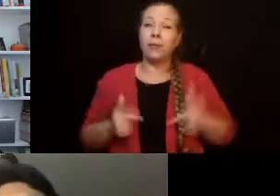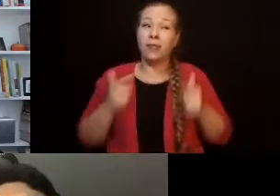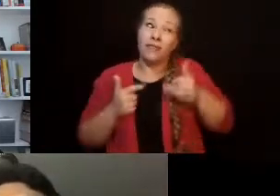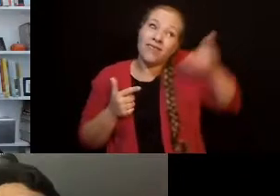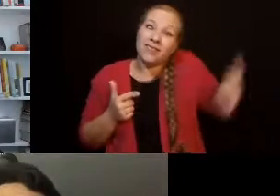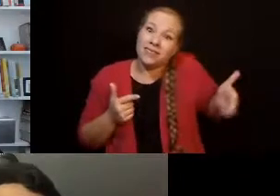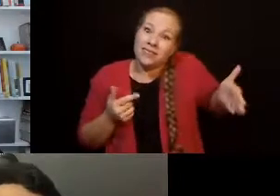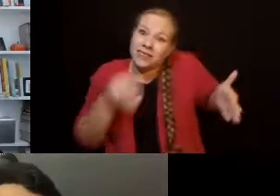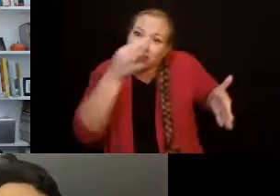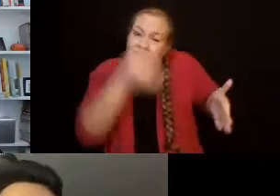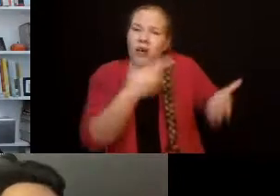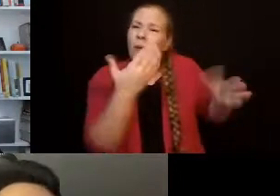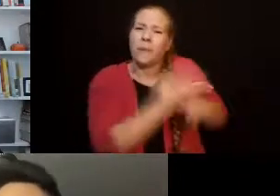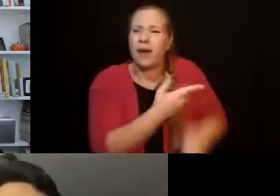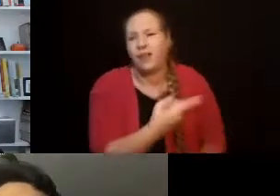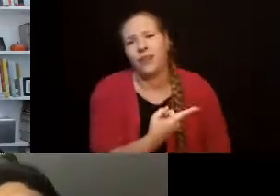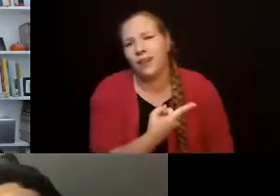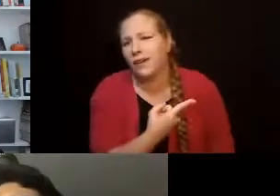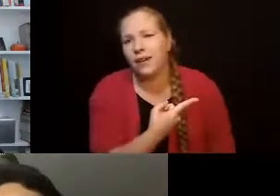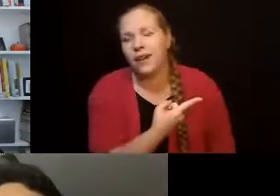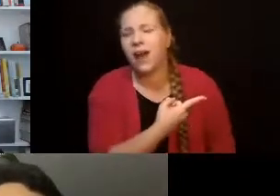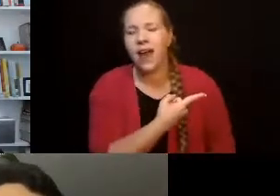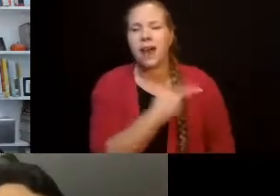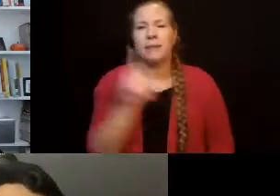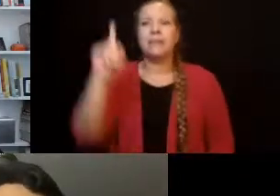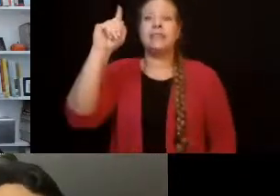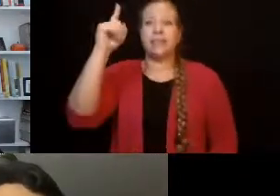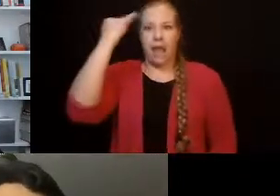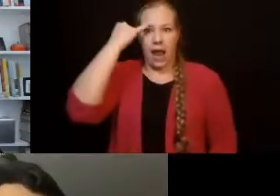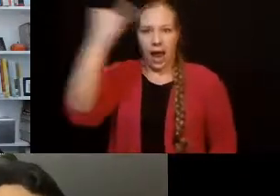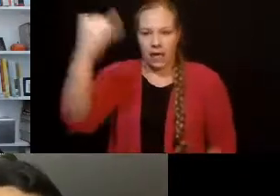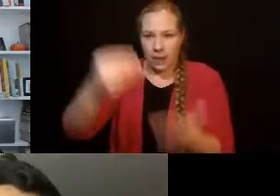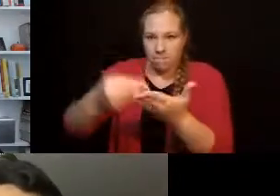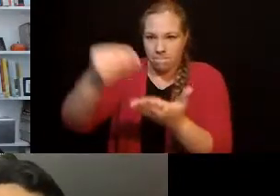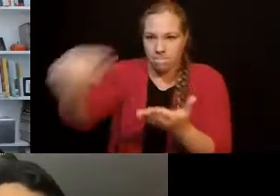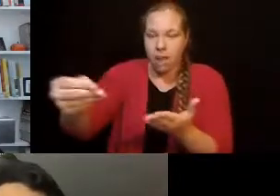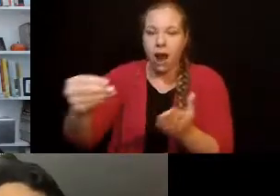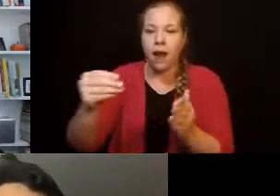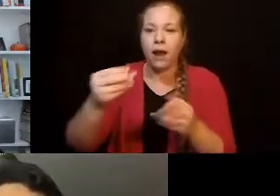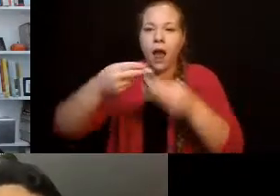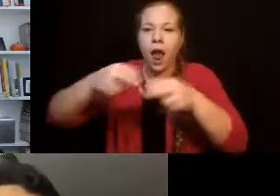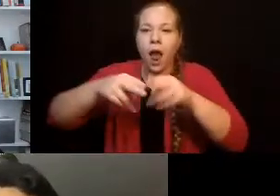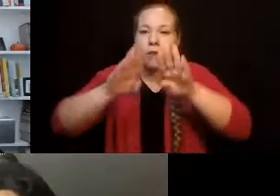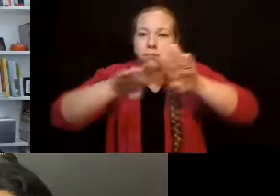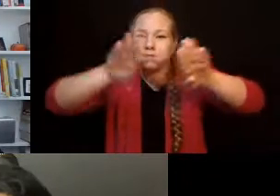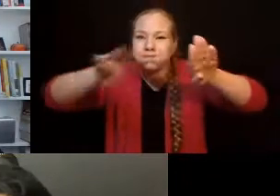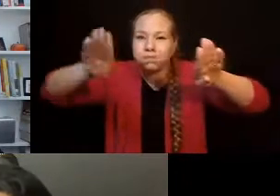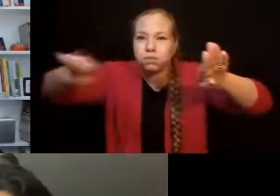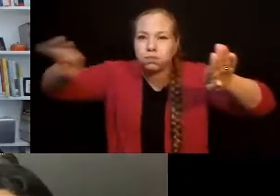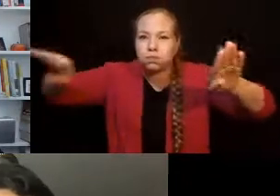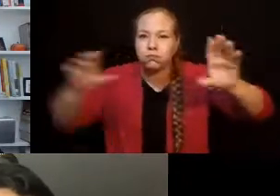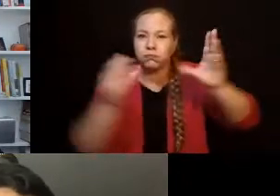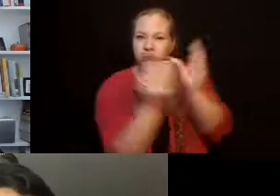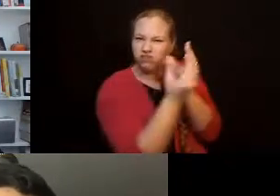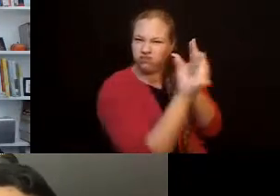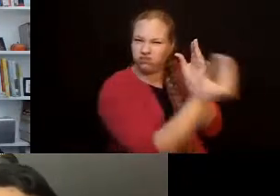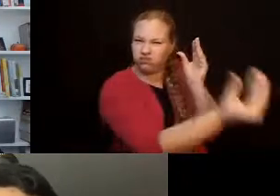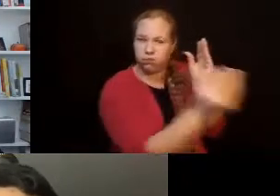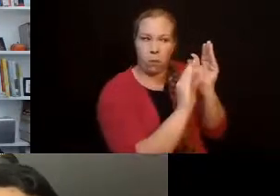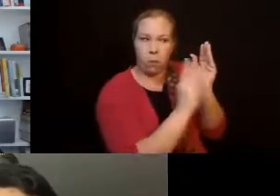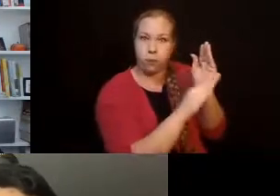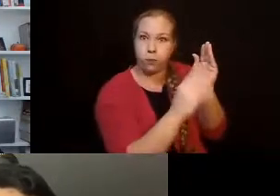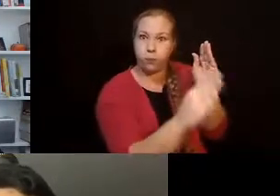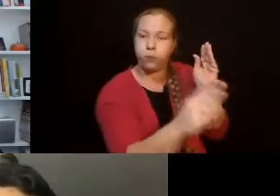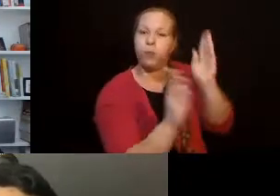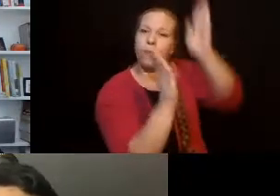walls with that. Right. So being creative so that while yes, the insulation material is productive